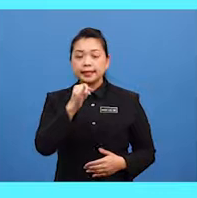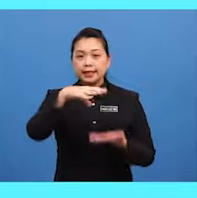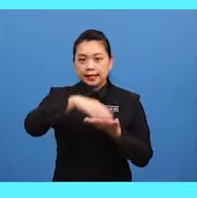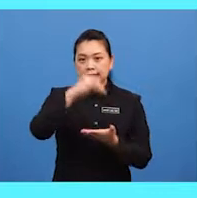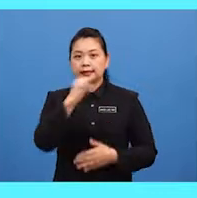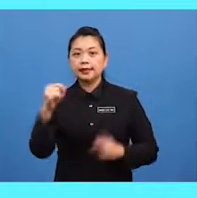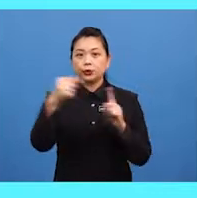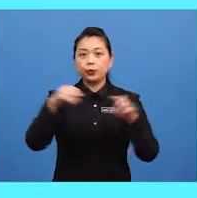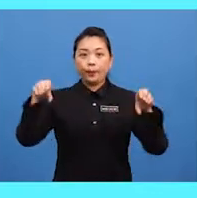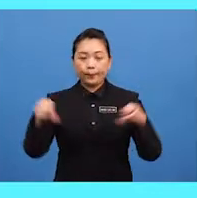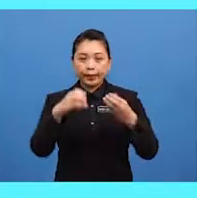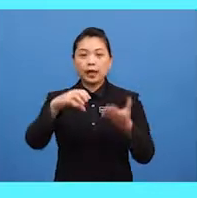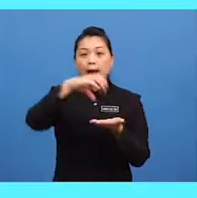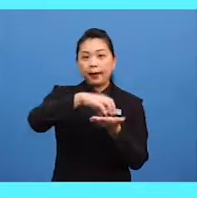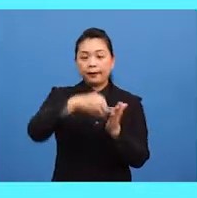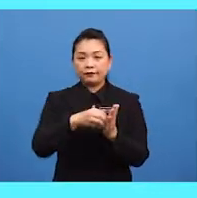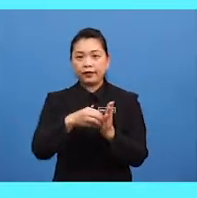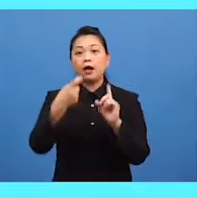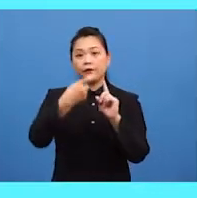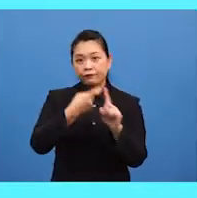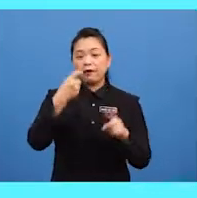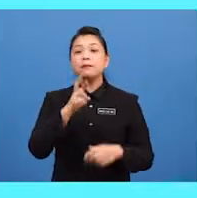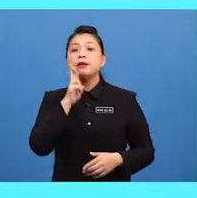muffins from her grandmother